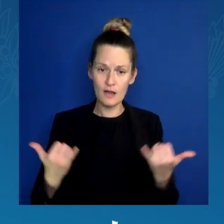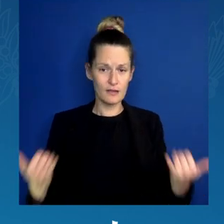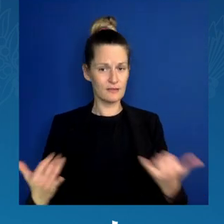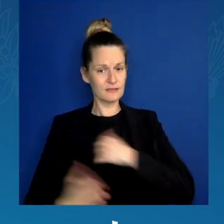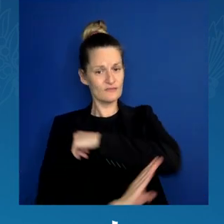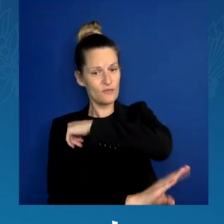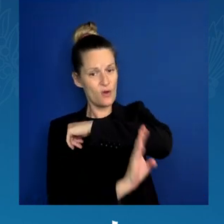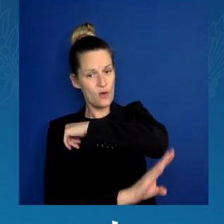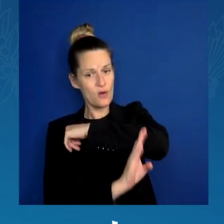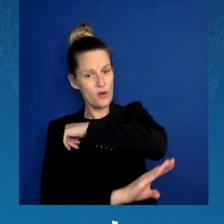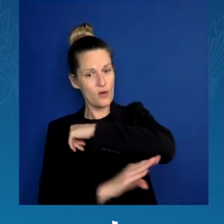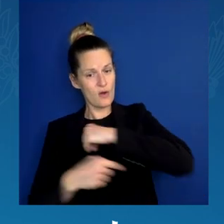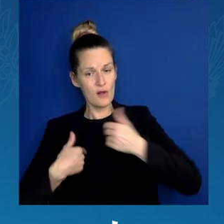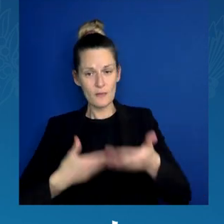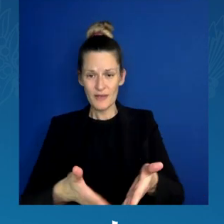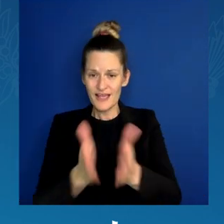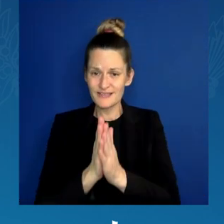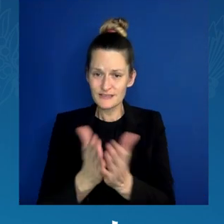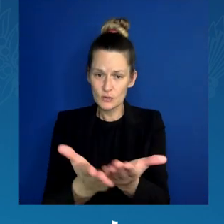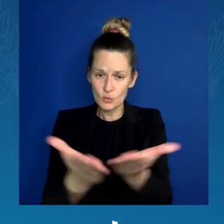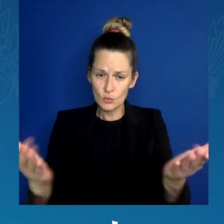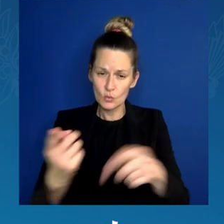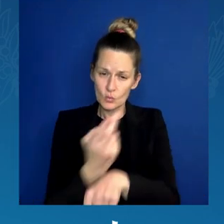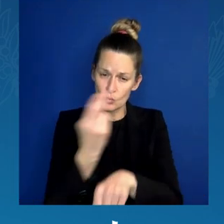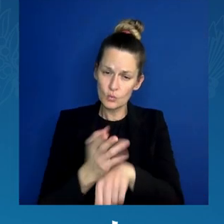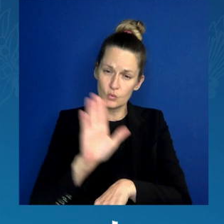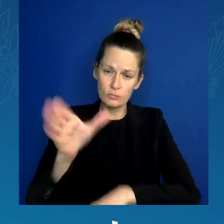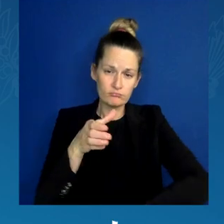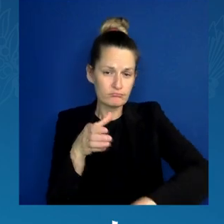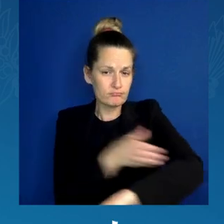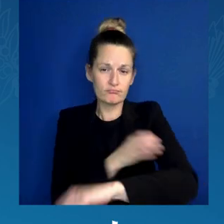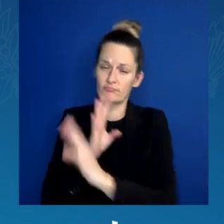you know how, including please do register to vote.